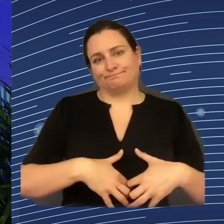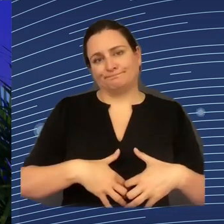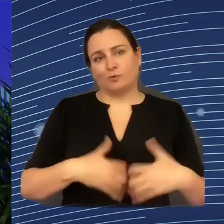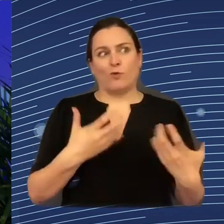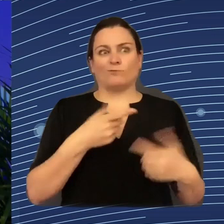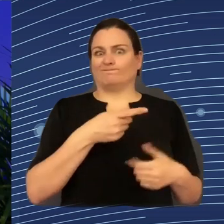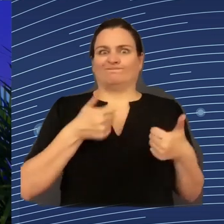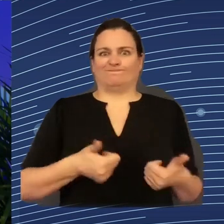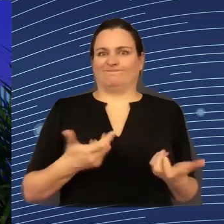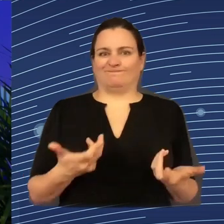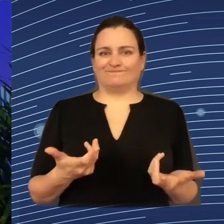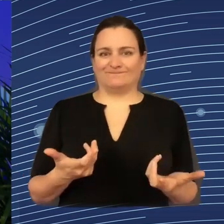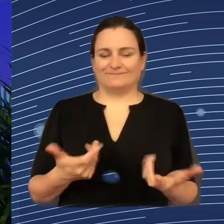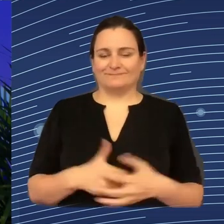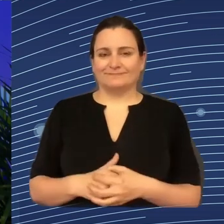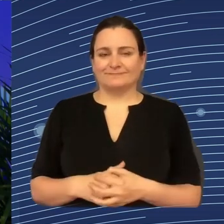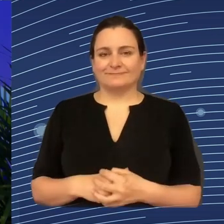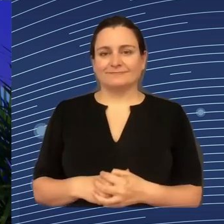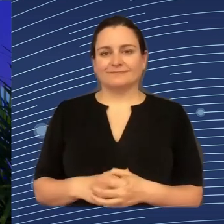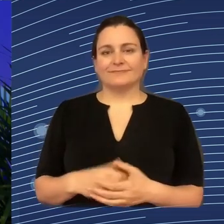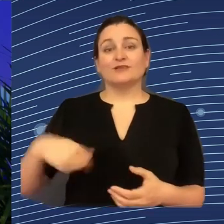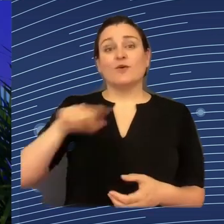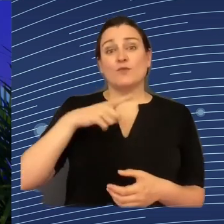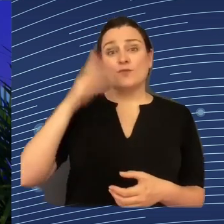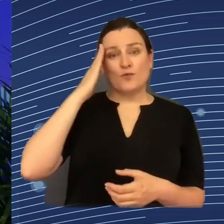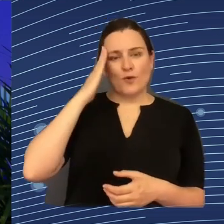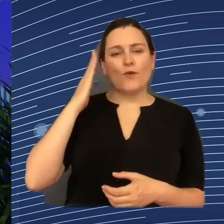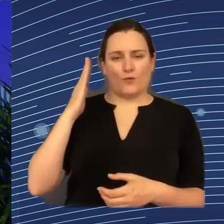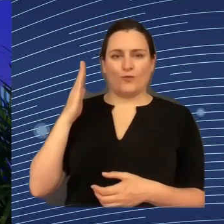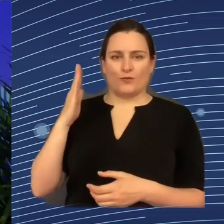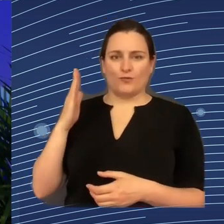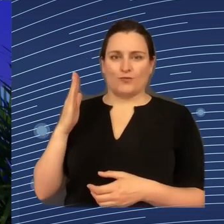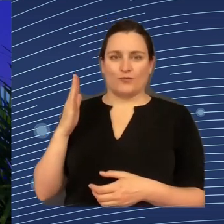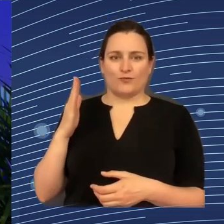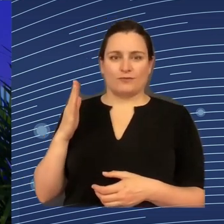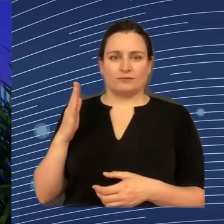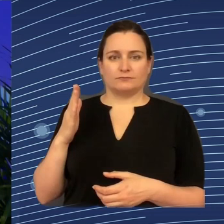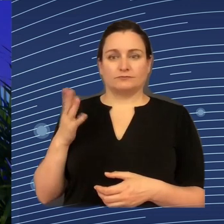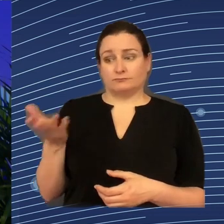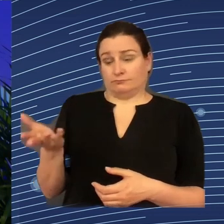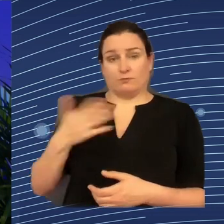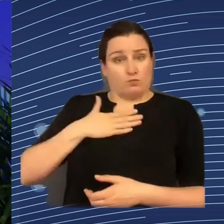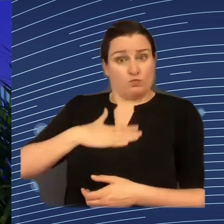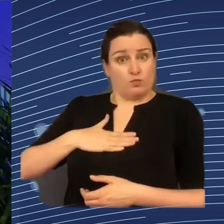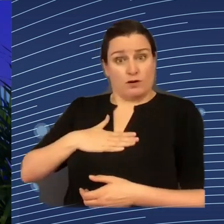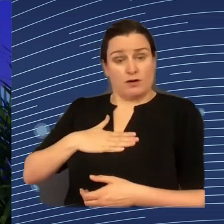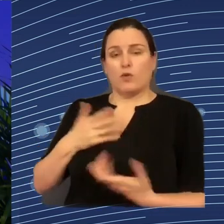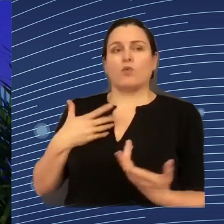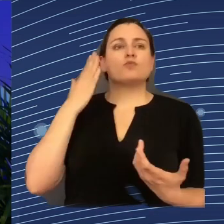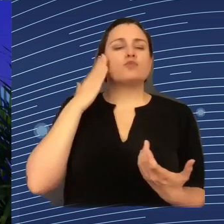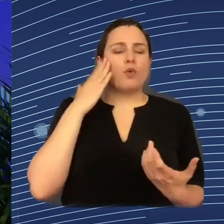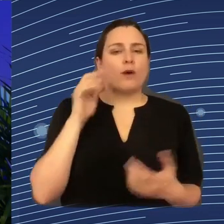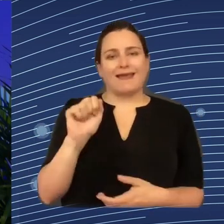it seems that we more or less know the what. So we know, you know, what AI systems, what